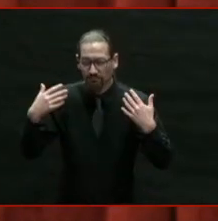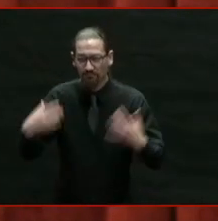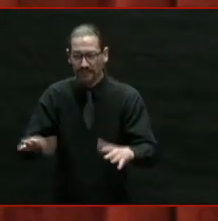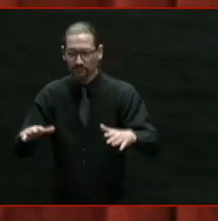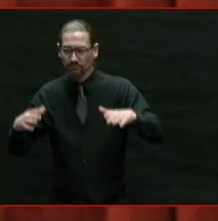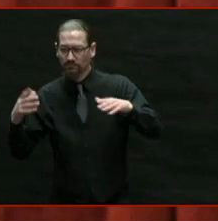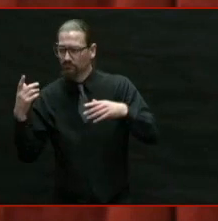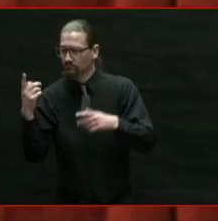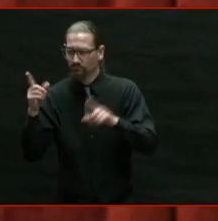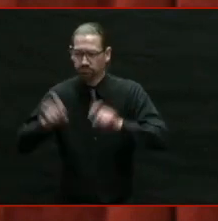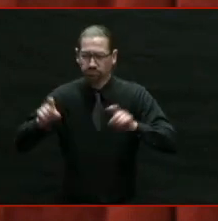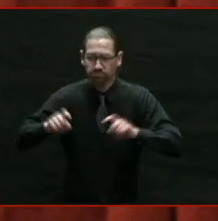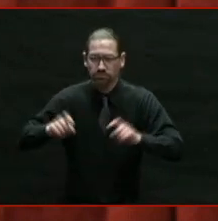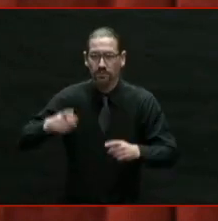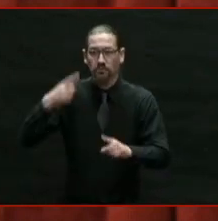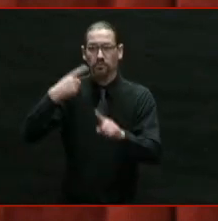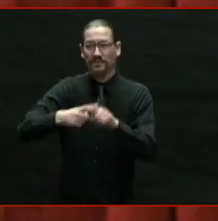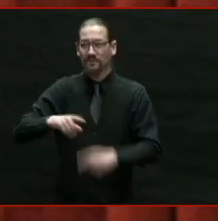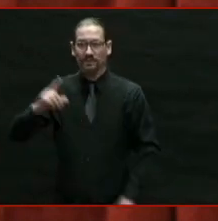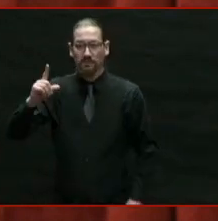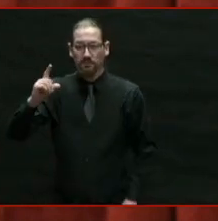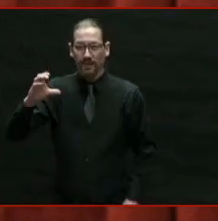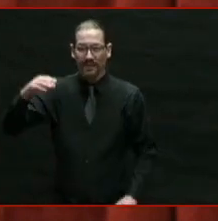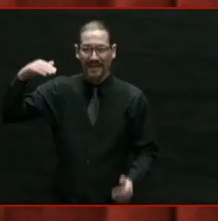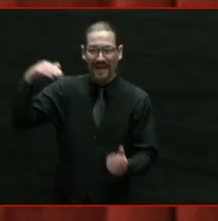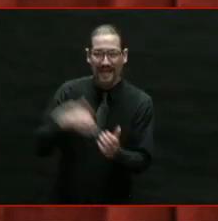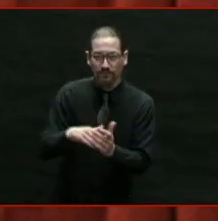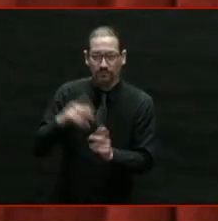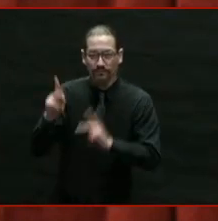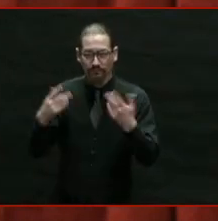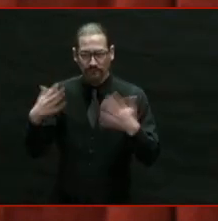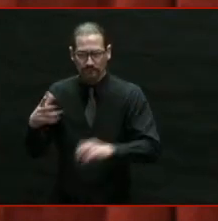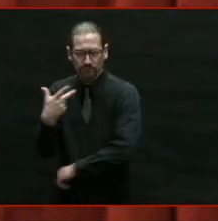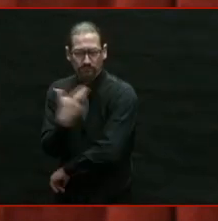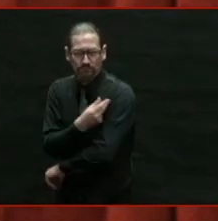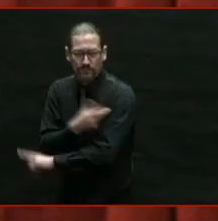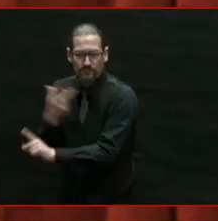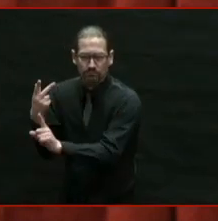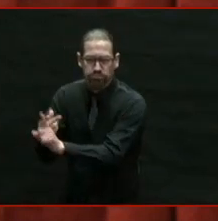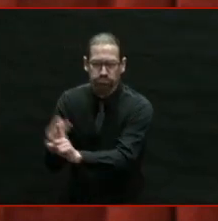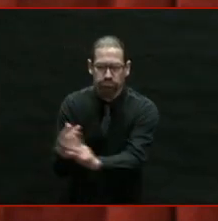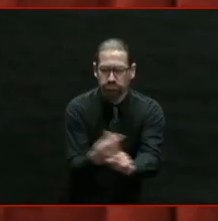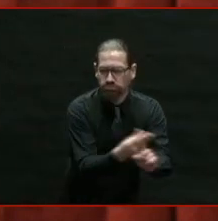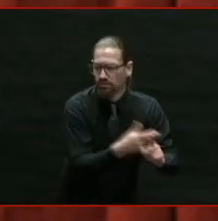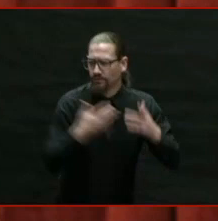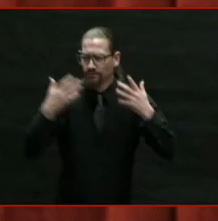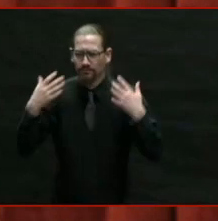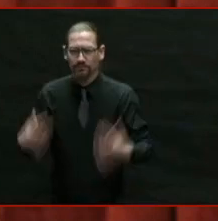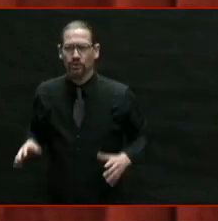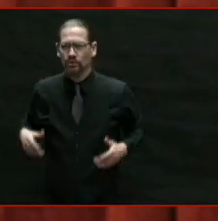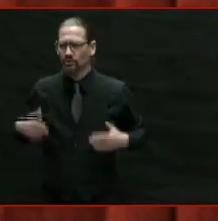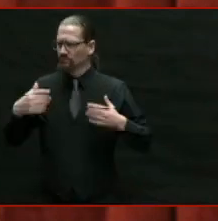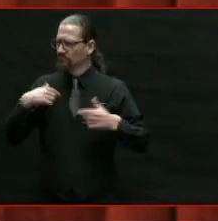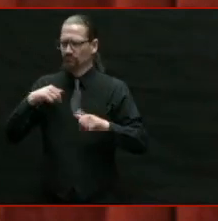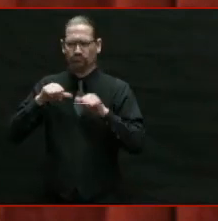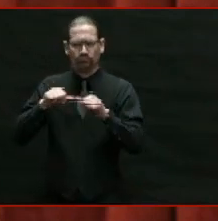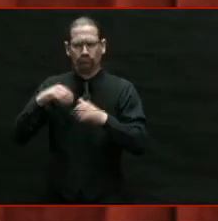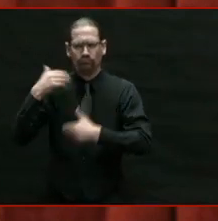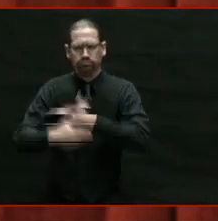every measure, we are on the right path, we are on solid footing,